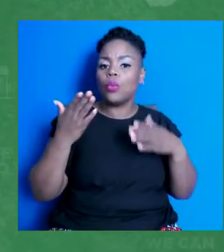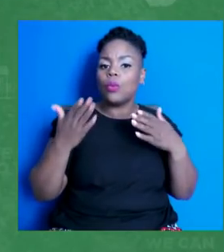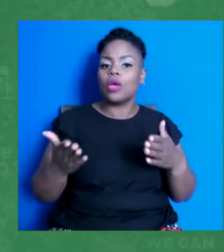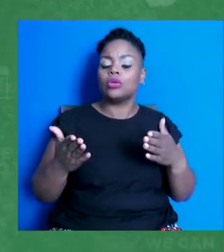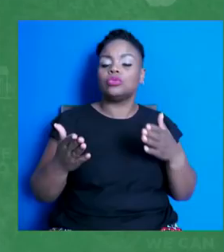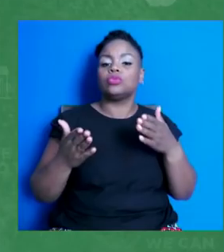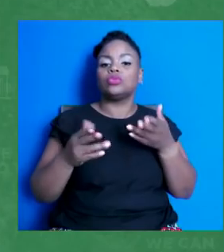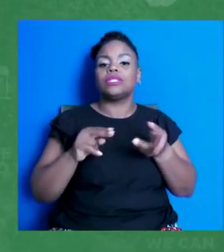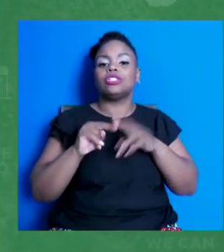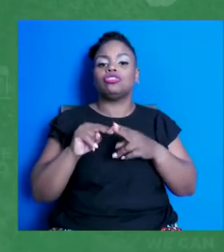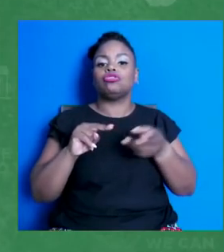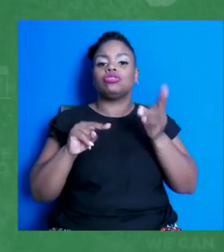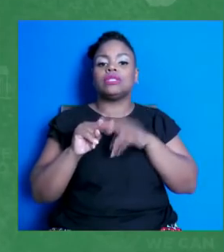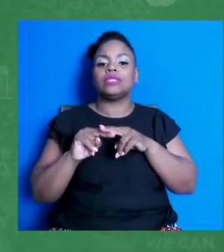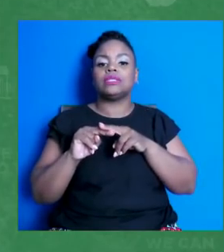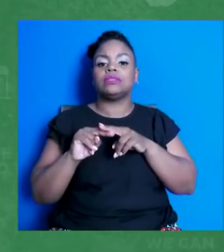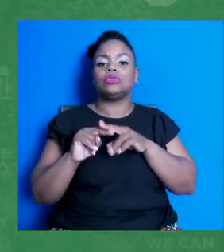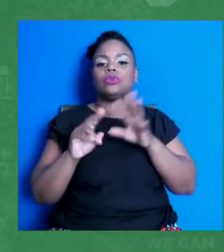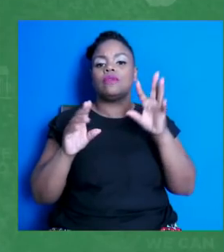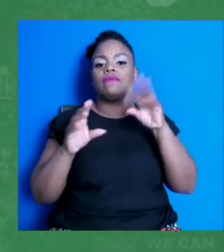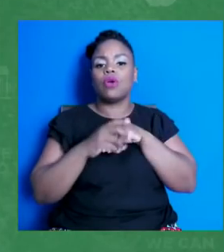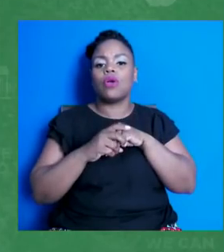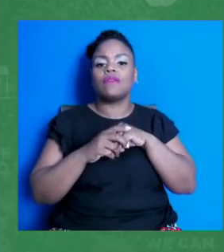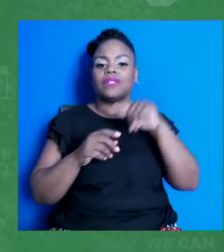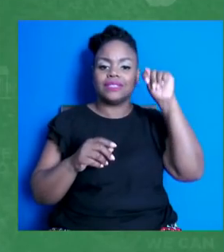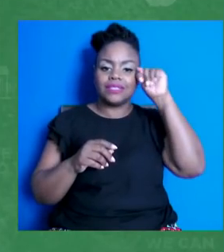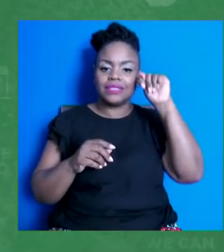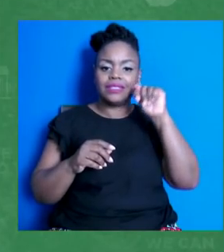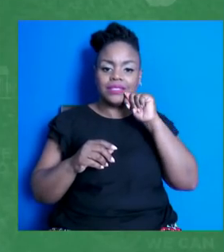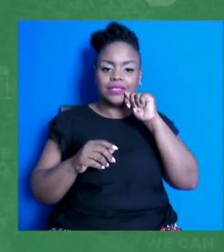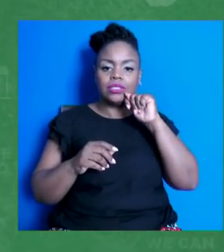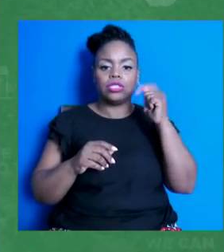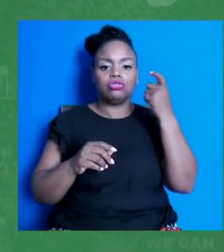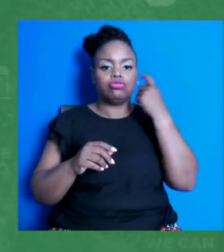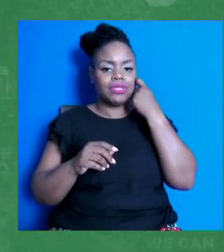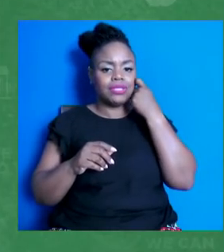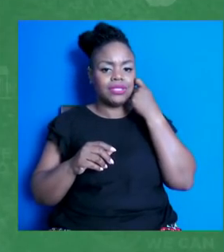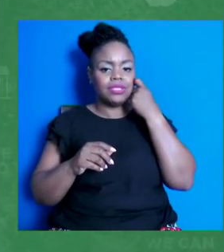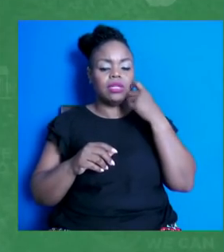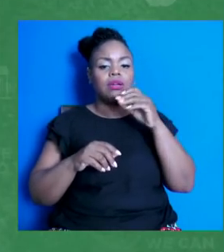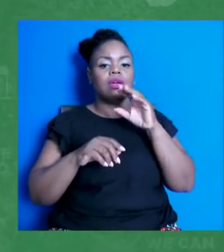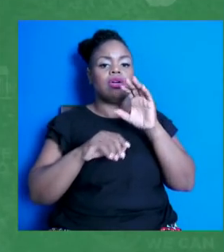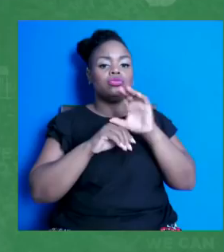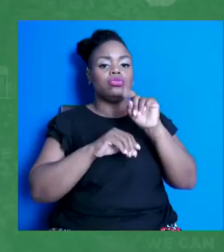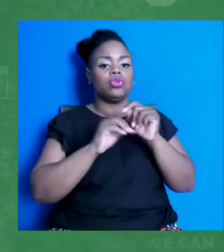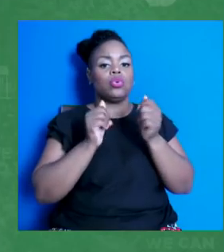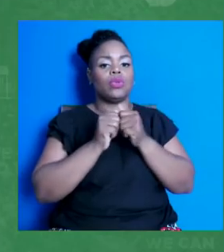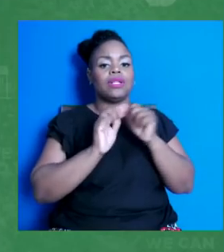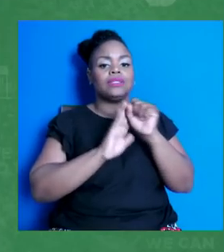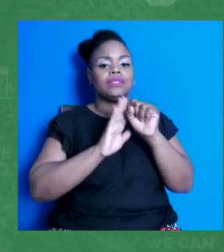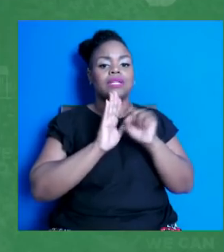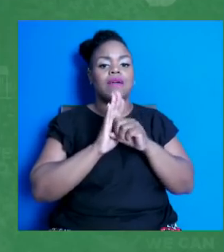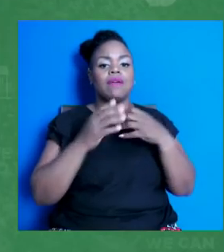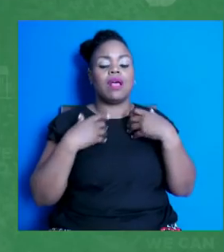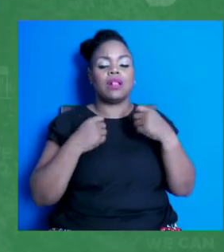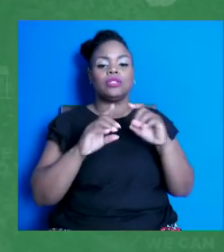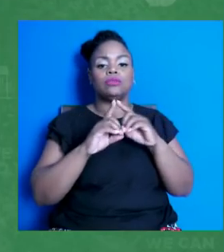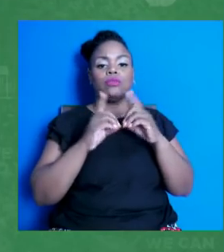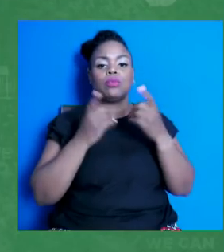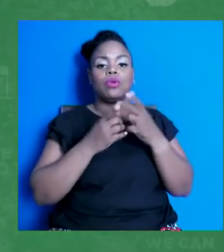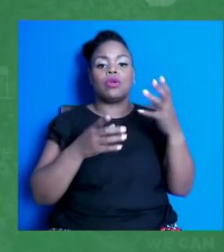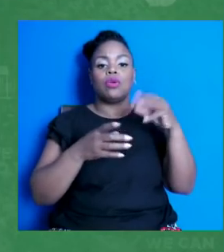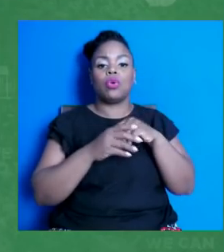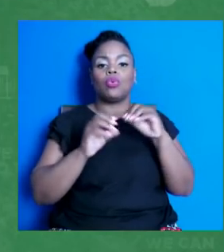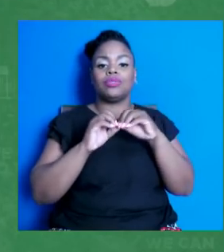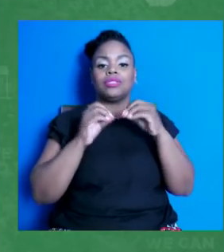involve teens. In fact, we recently consulted with a state health department to engage student organizations in their own outreach efforts.